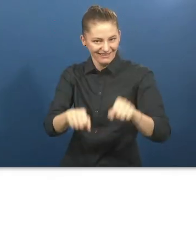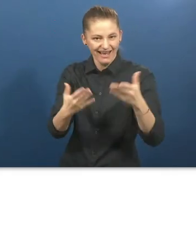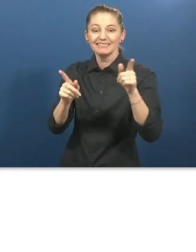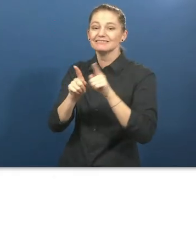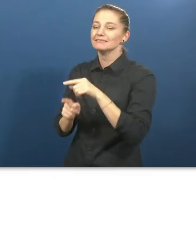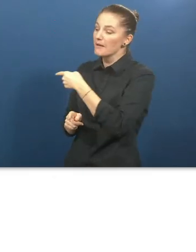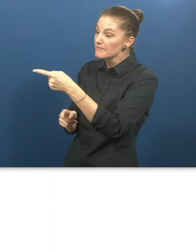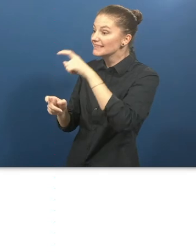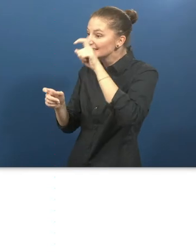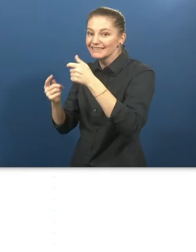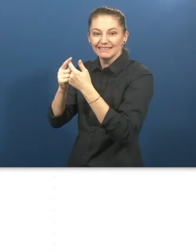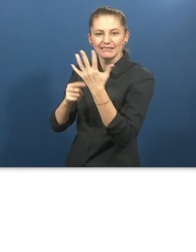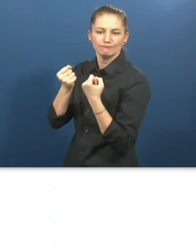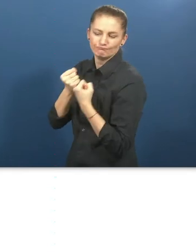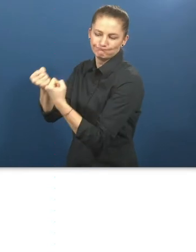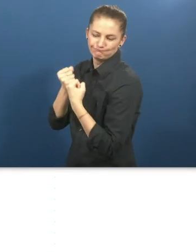The Accessible Sector